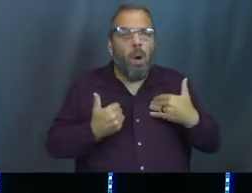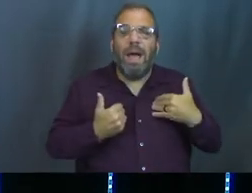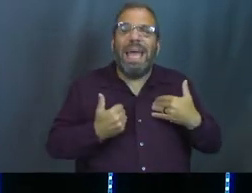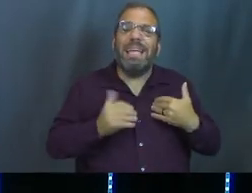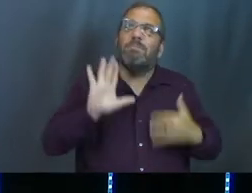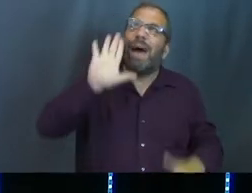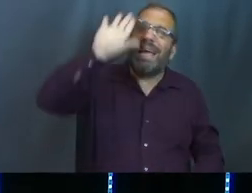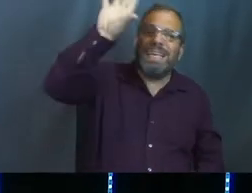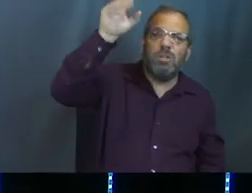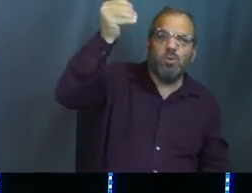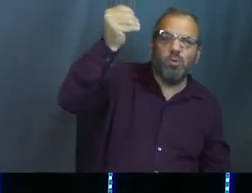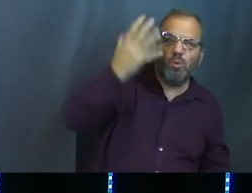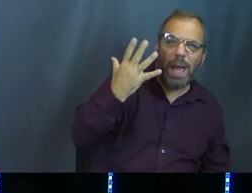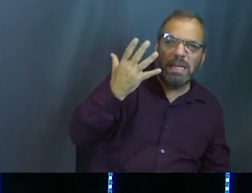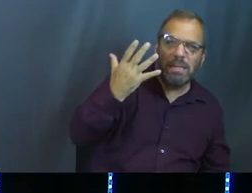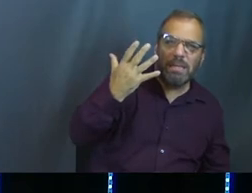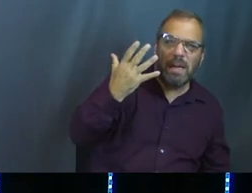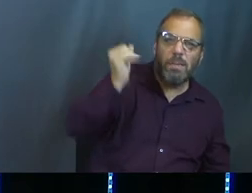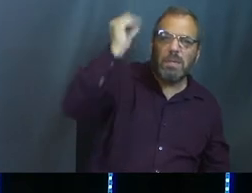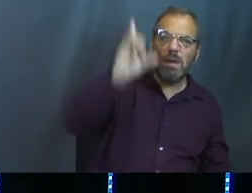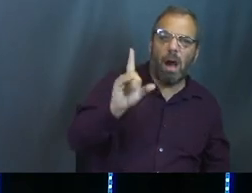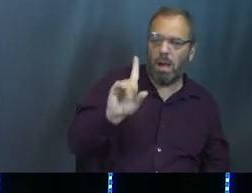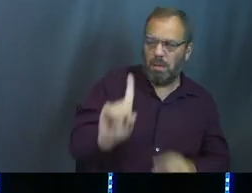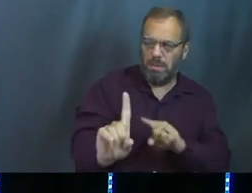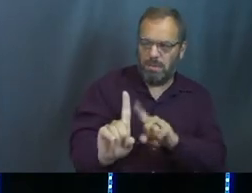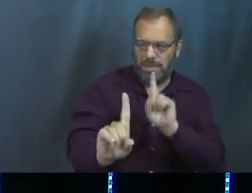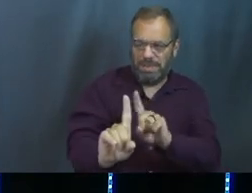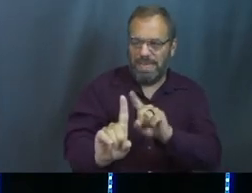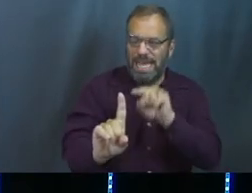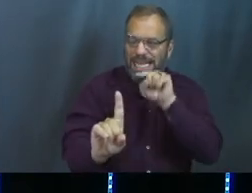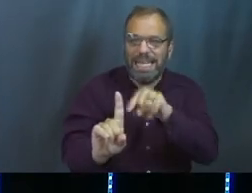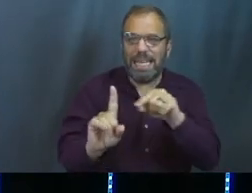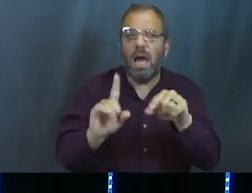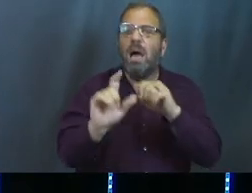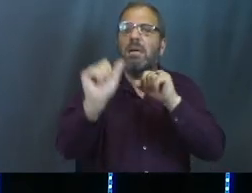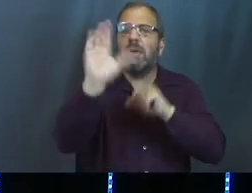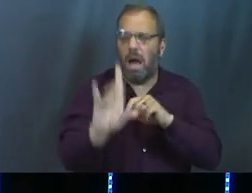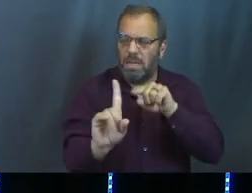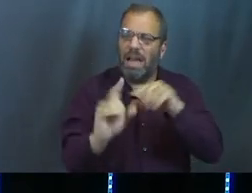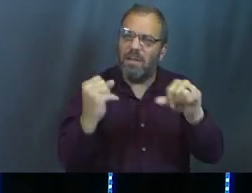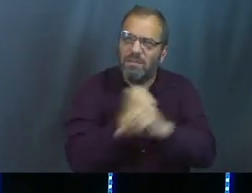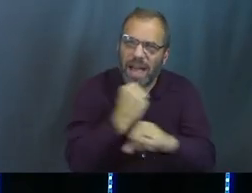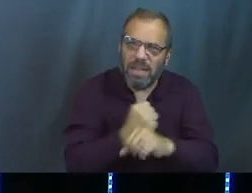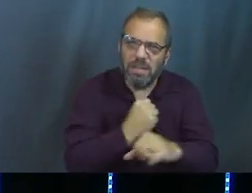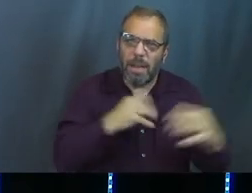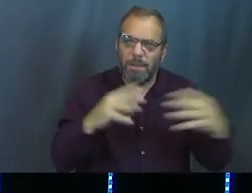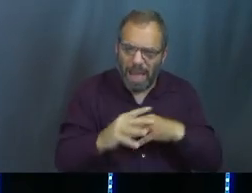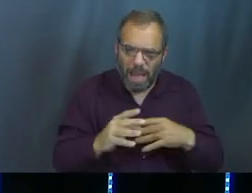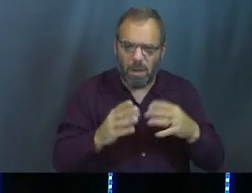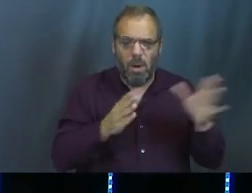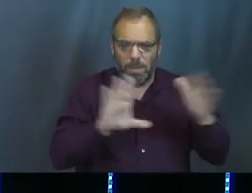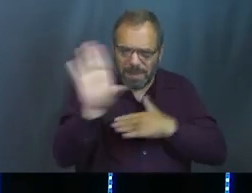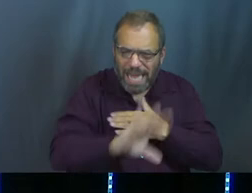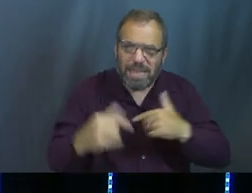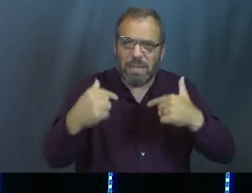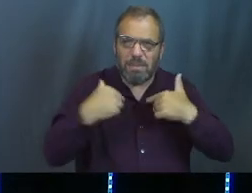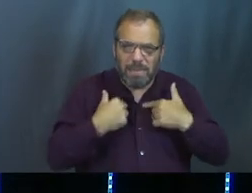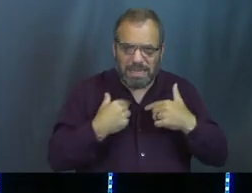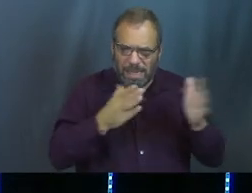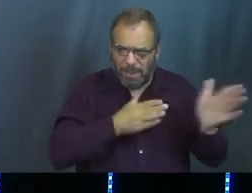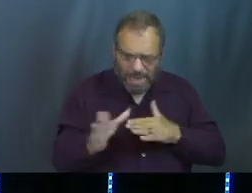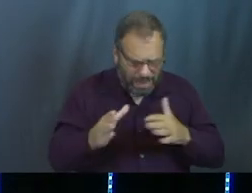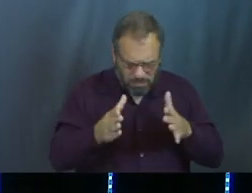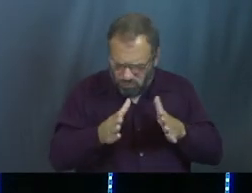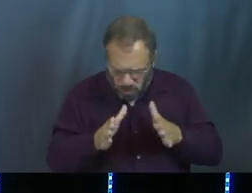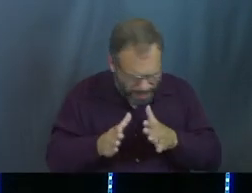It's by the grace of God. Because God goes before me. God fights my battles. God protects me. God lays out a path before me. He puts the